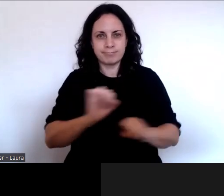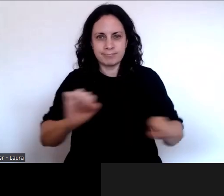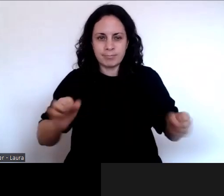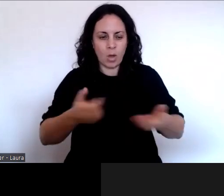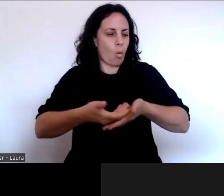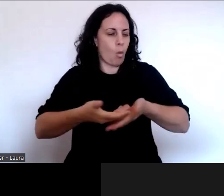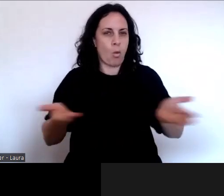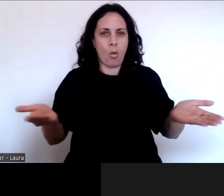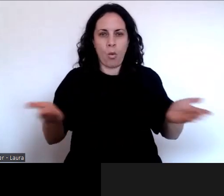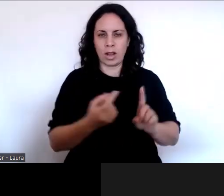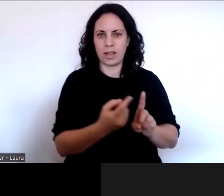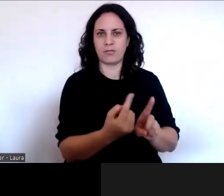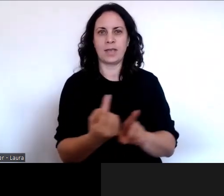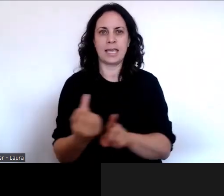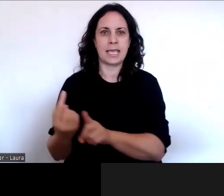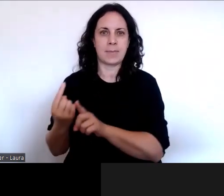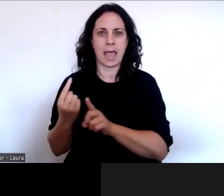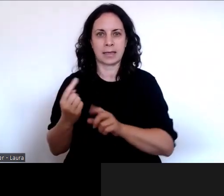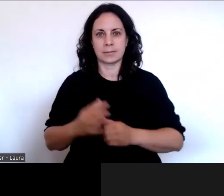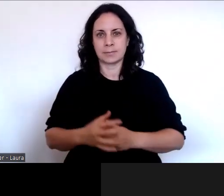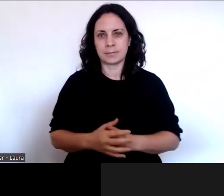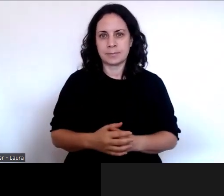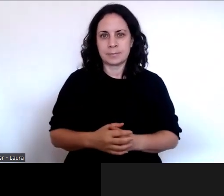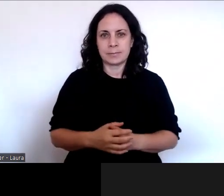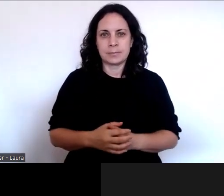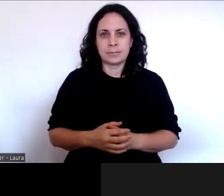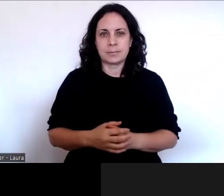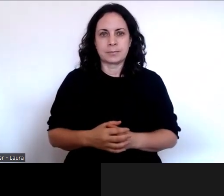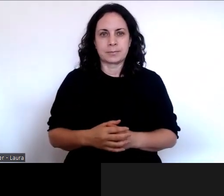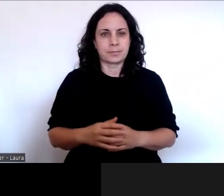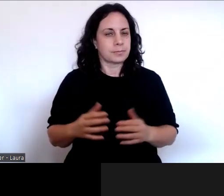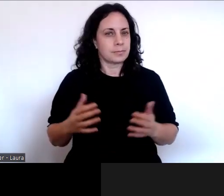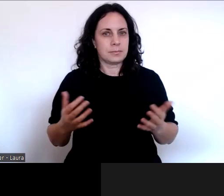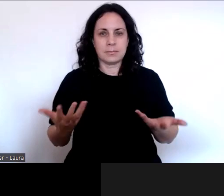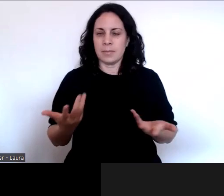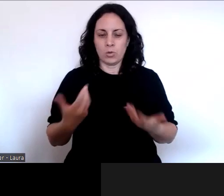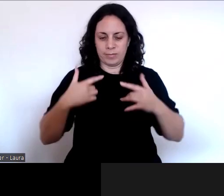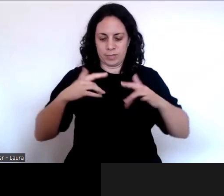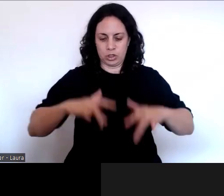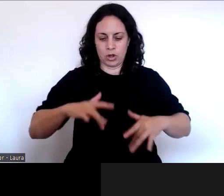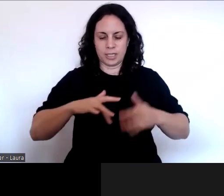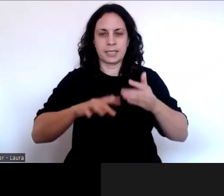especially, you know, at this stage of the review, and we haven't developed options yet.